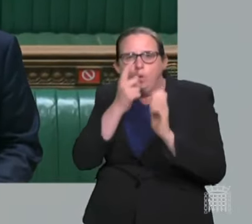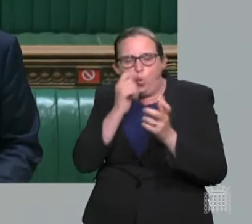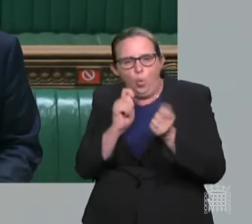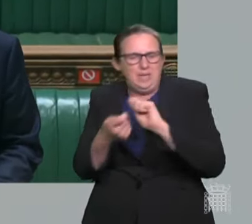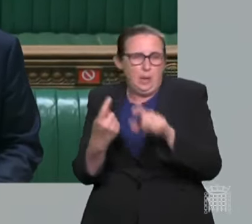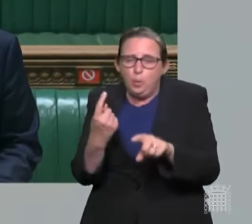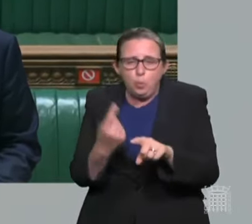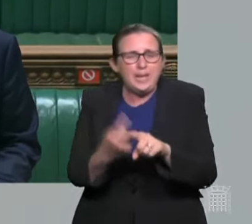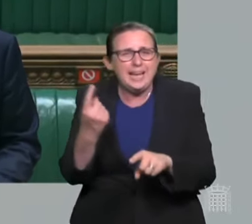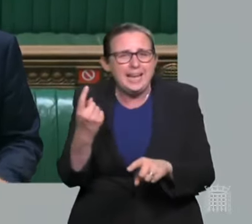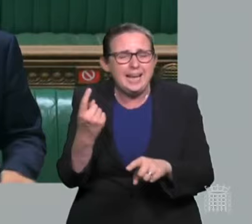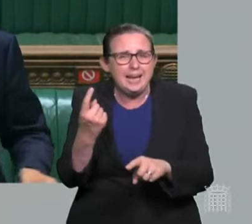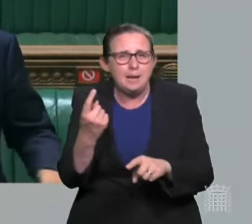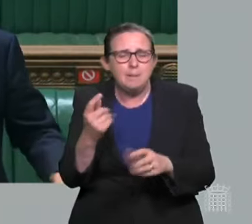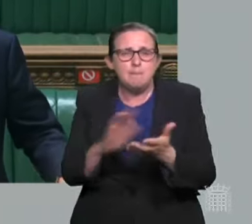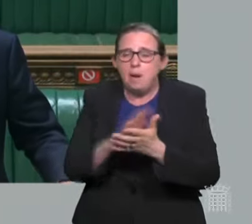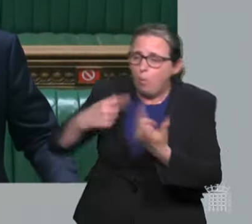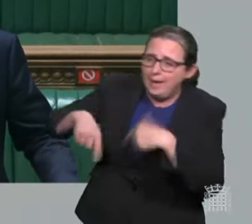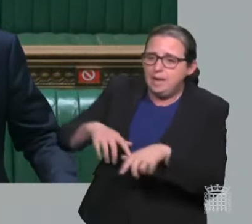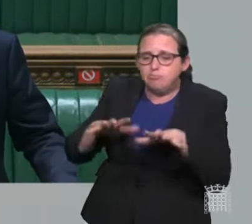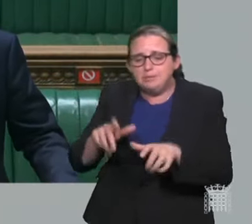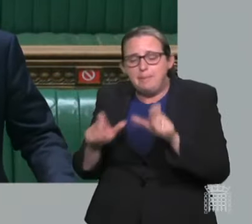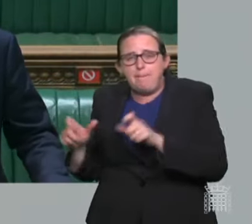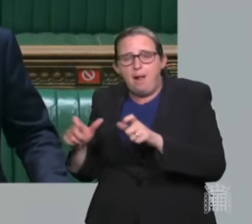But we cannot put our lives on hold forever.